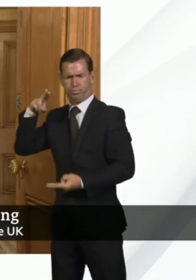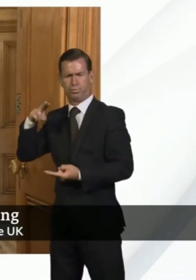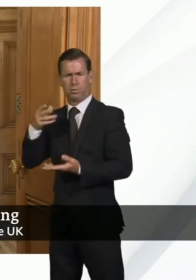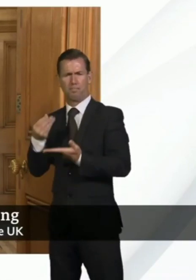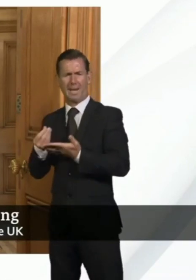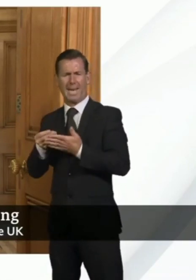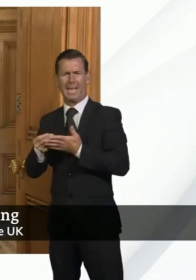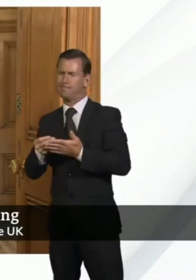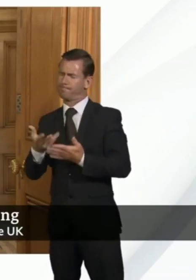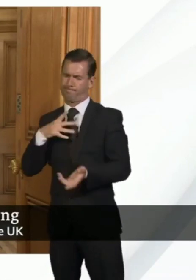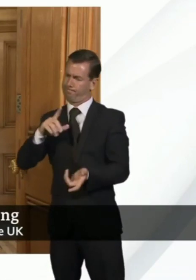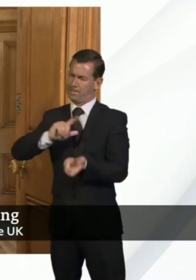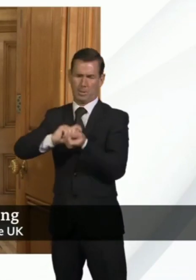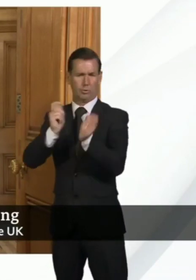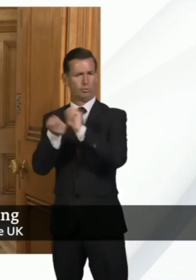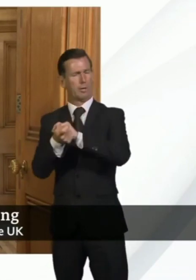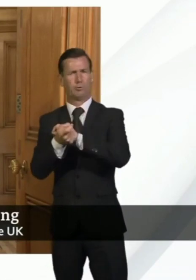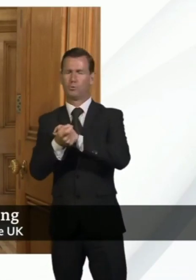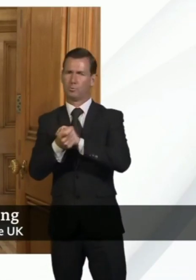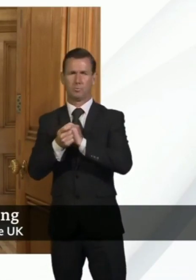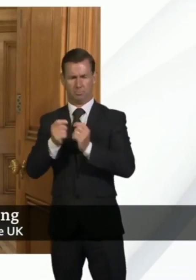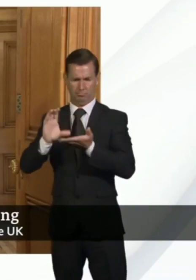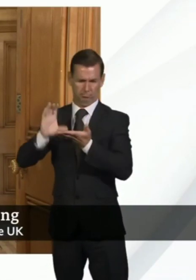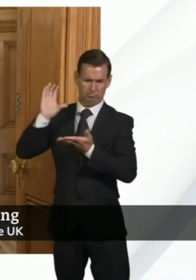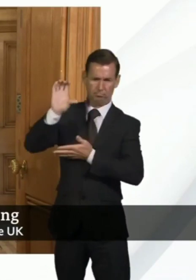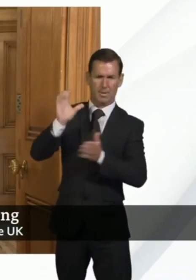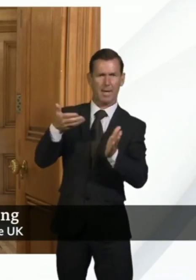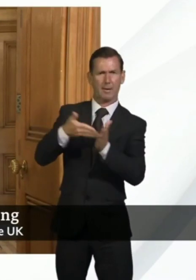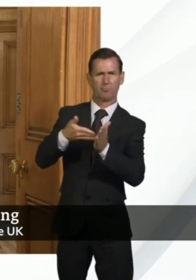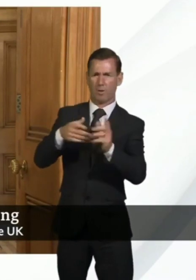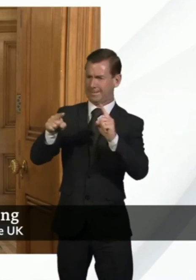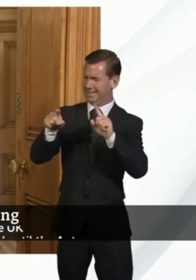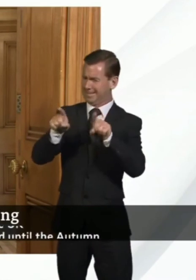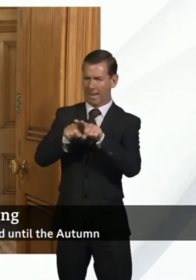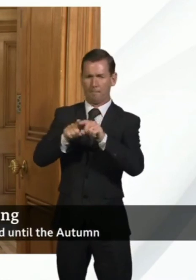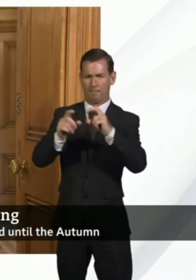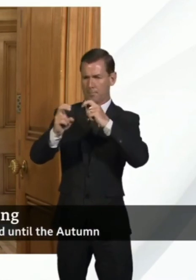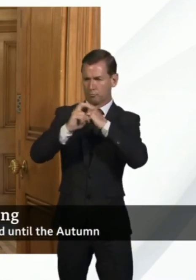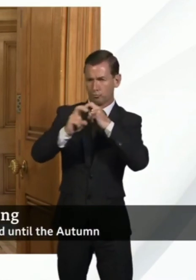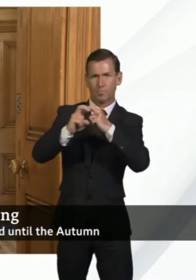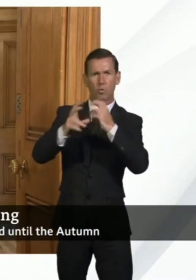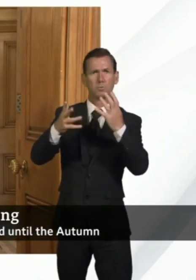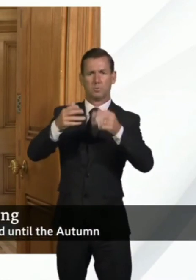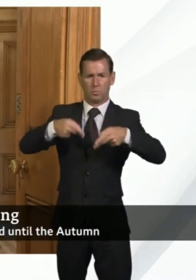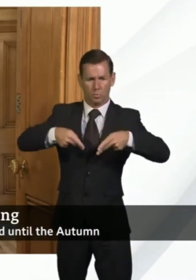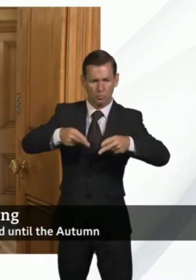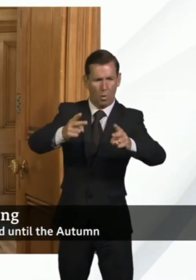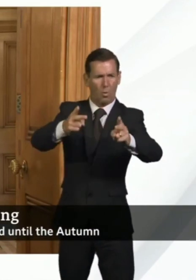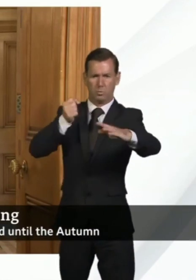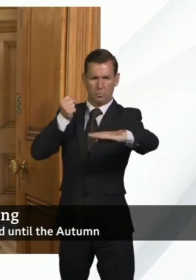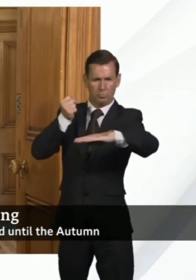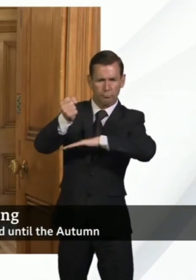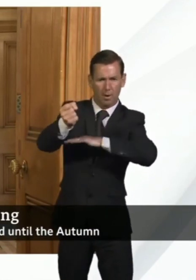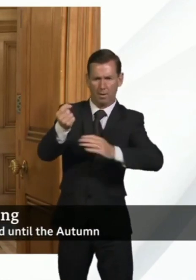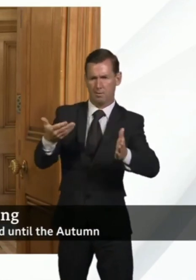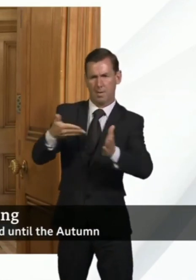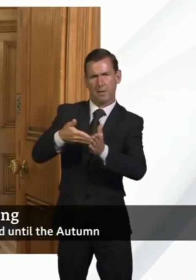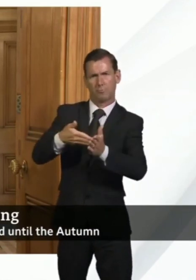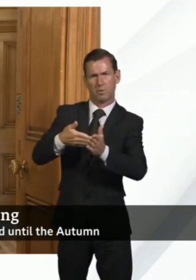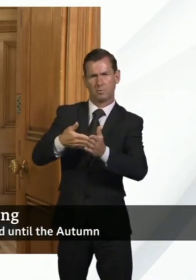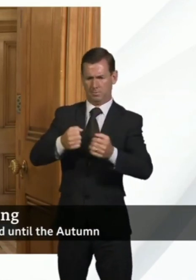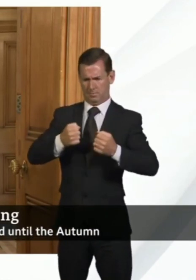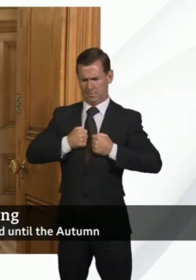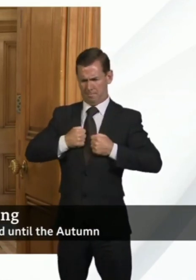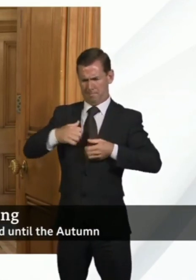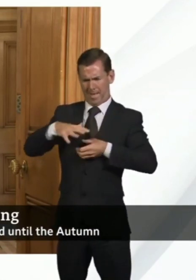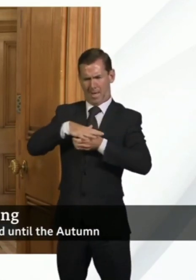transport infrastructure the road and the rails and indeed in my own area I'm passionate about making sure that outside of London and